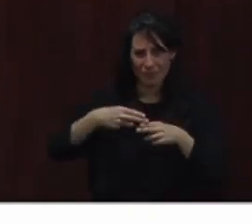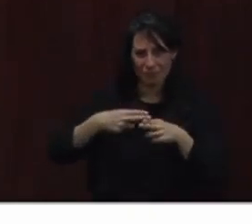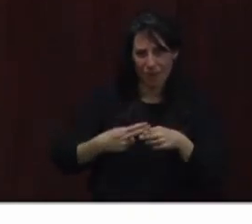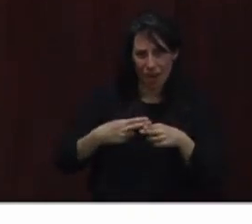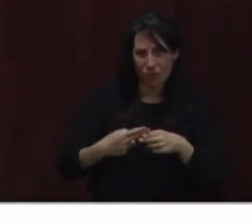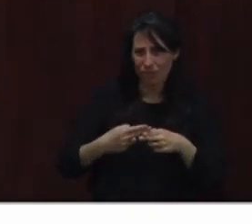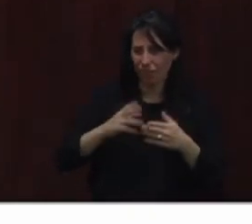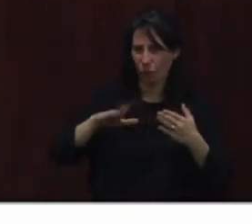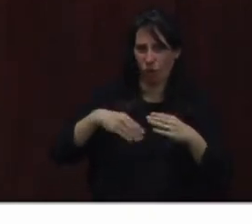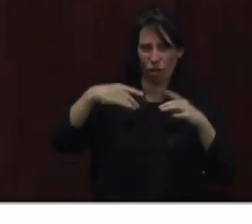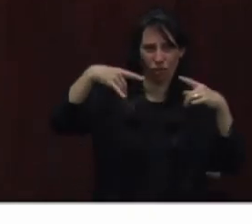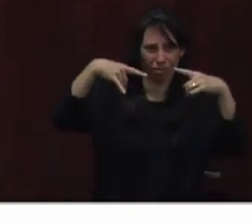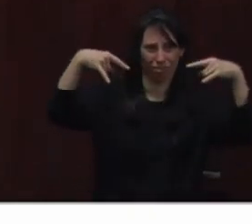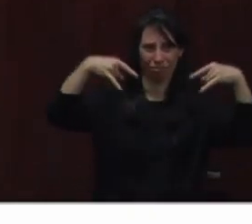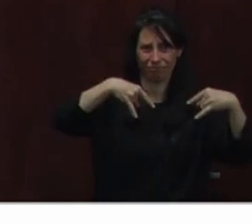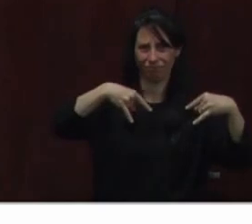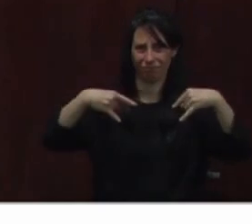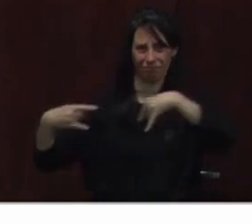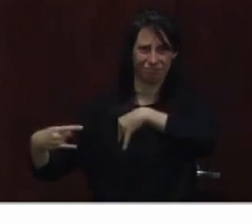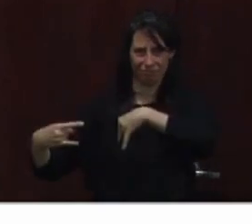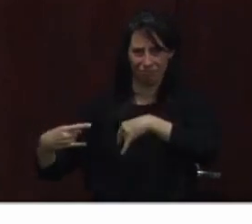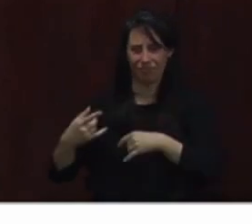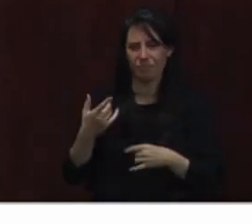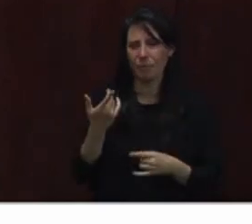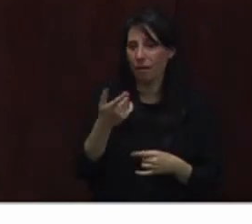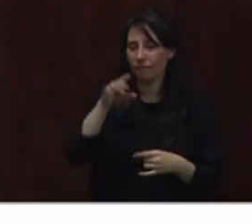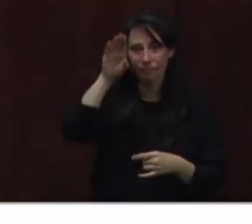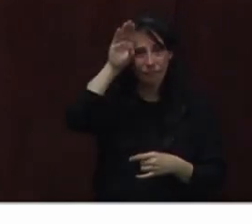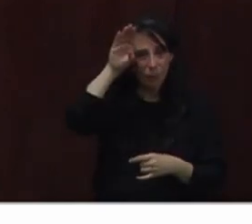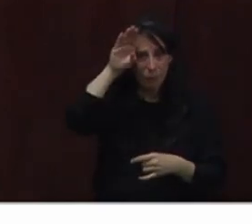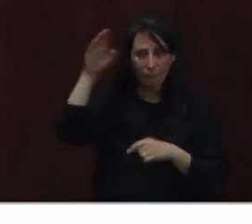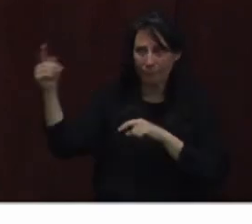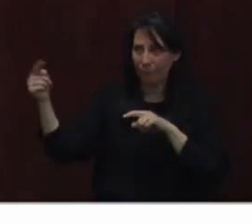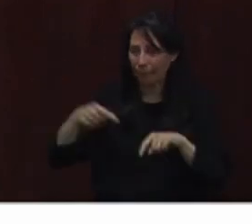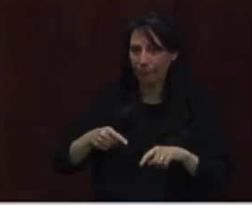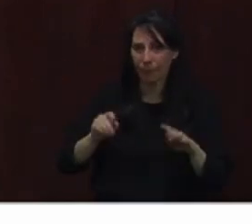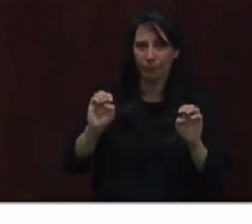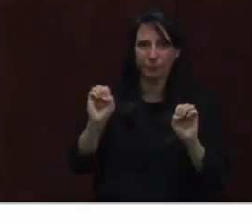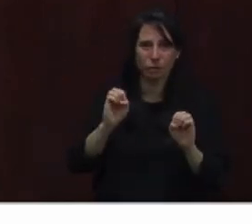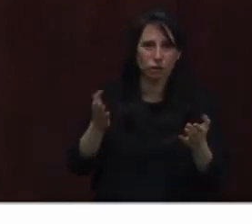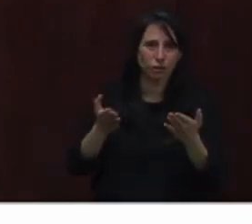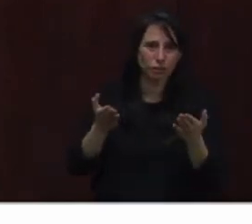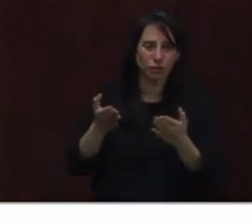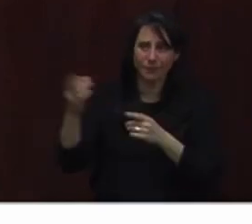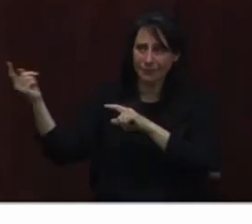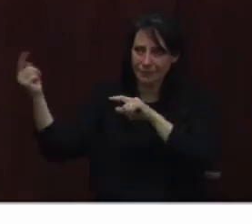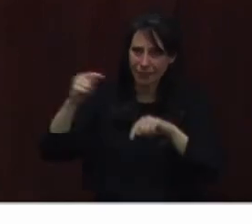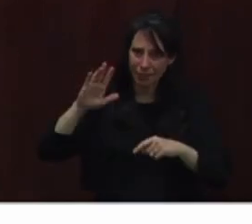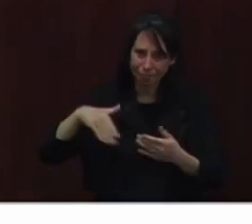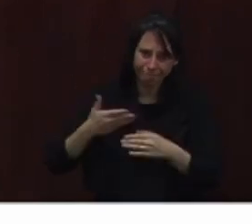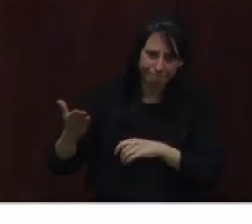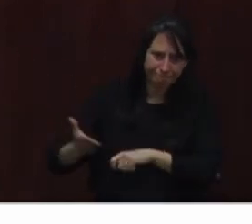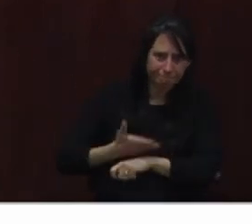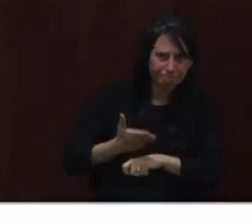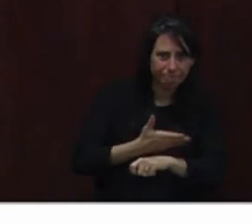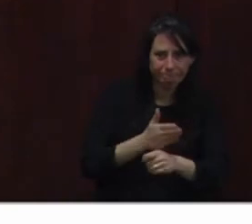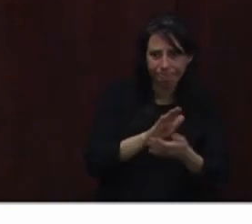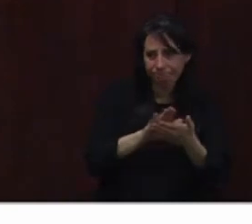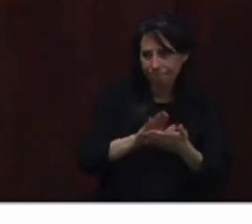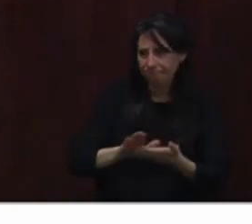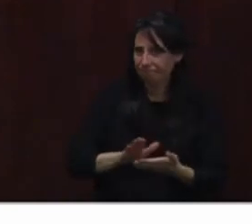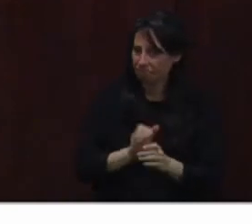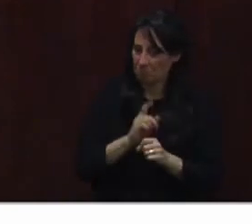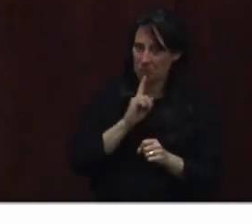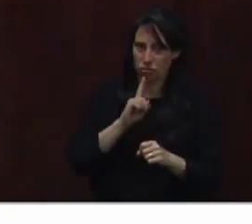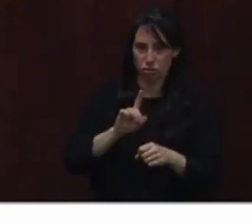But emergency services and fire departments rallied throughout the night to make sure we were able to open our operations at 8.30 on schedule,